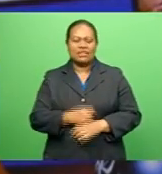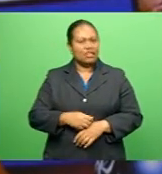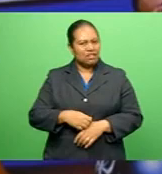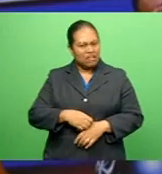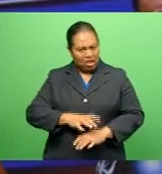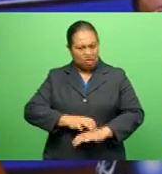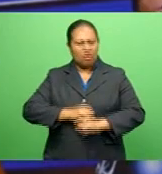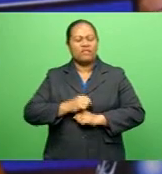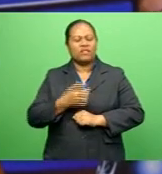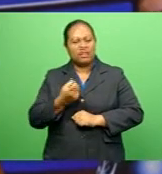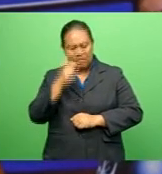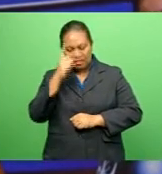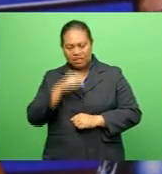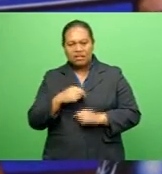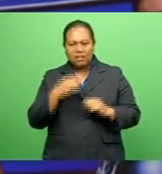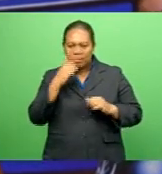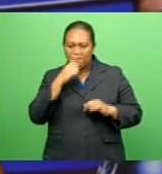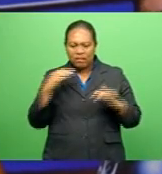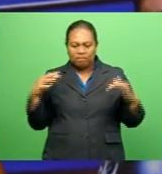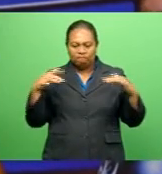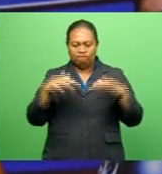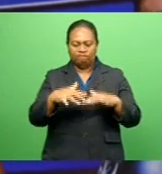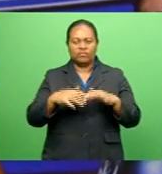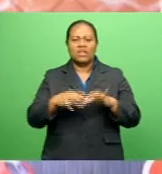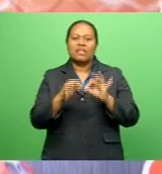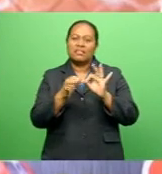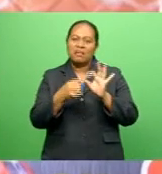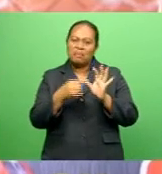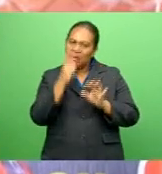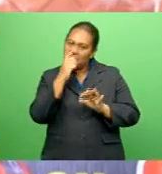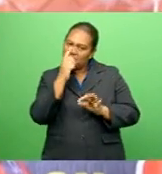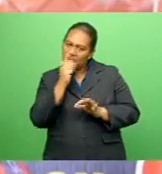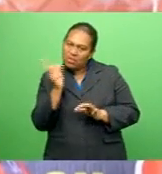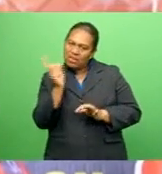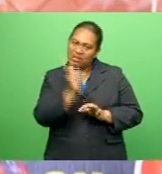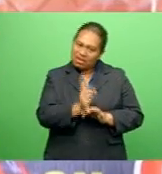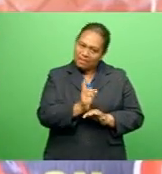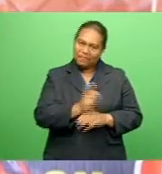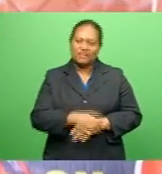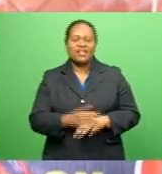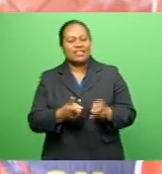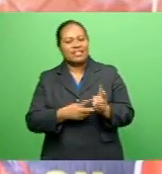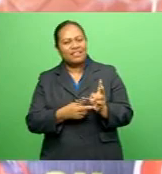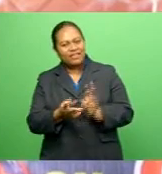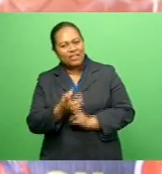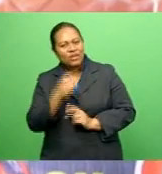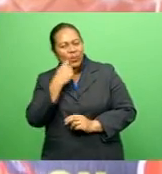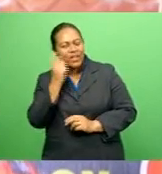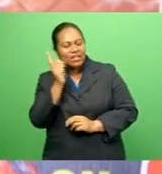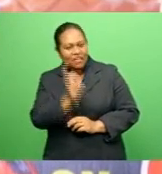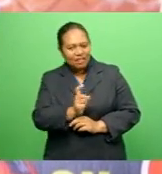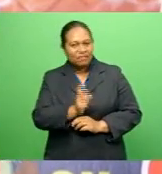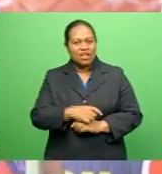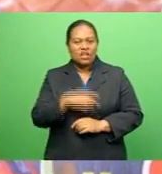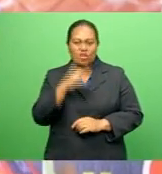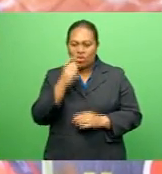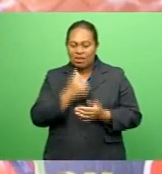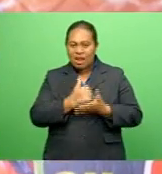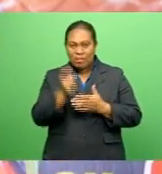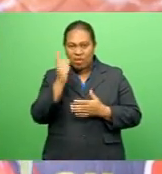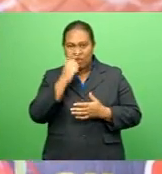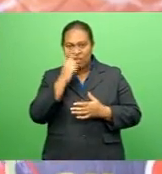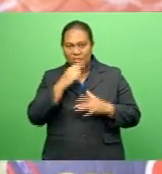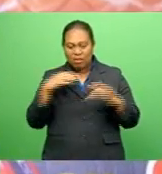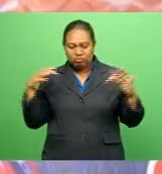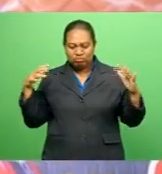will attract big crowds People will be here The nearby villages So we expect a big rumble in the